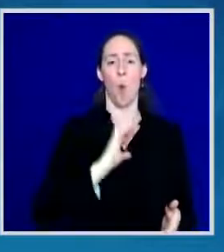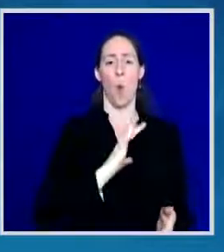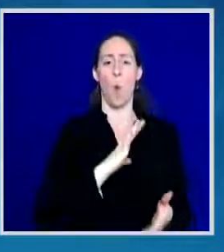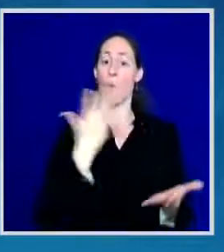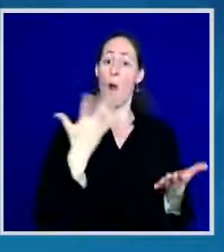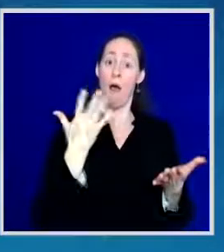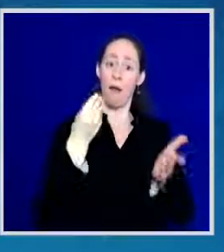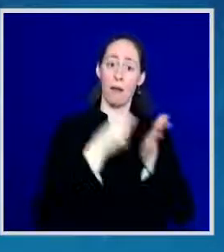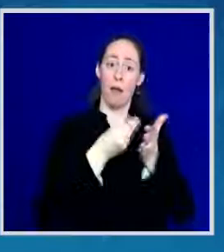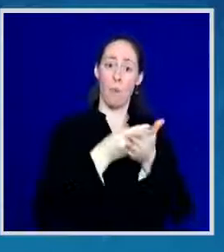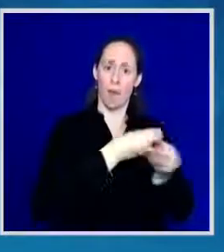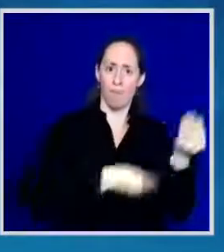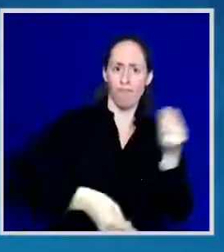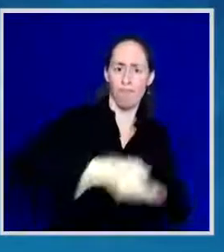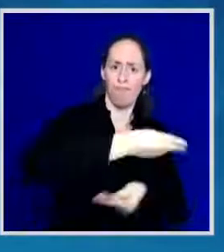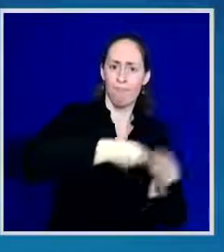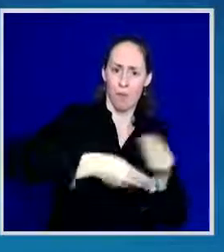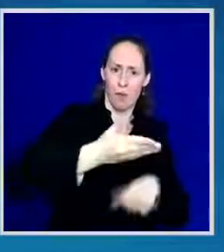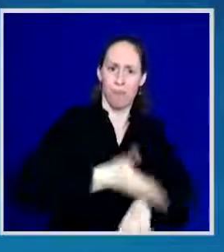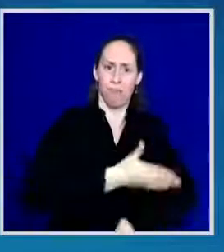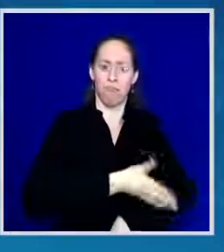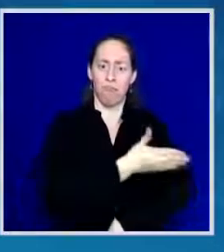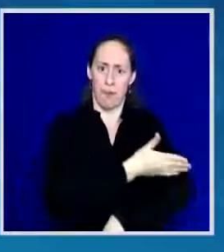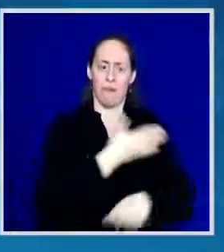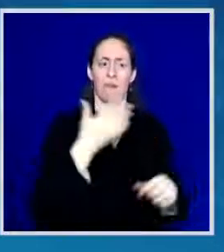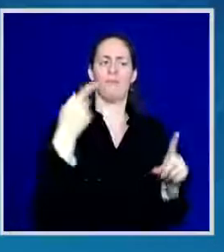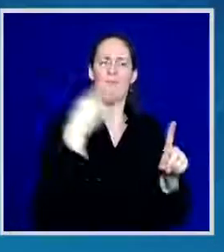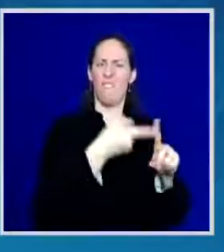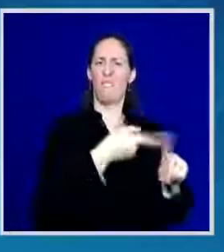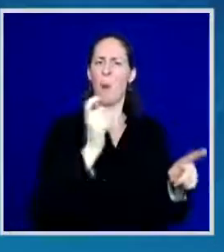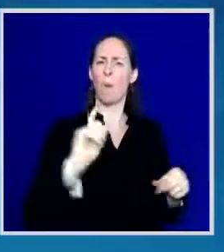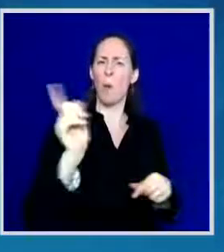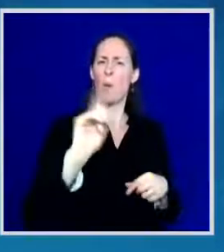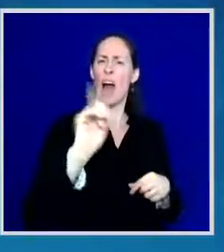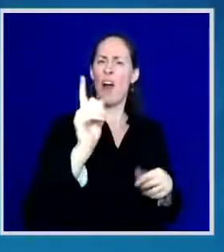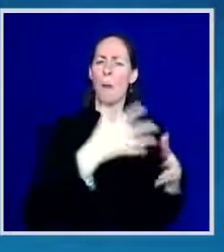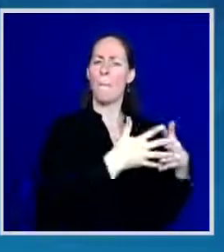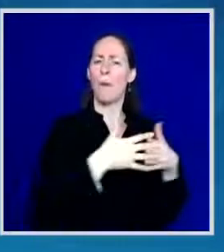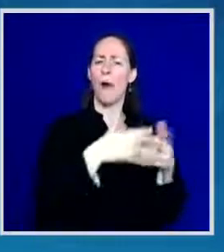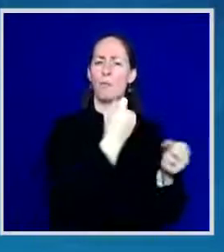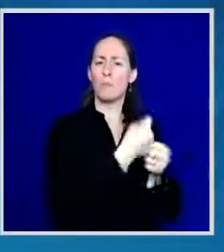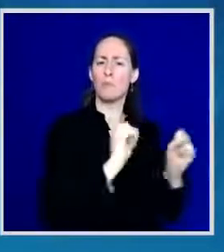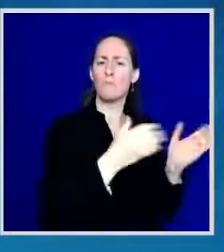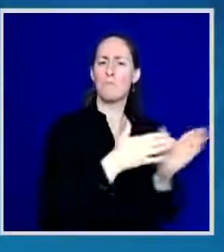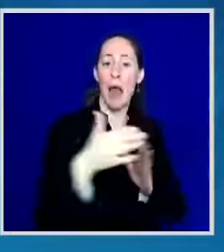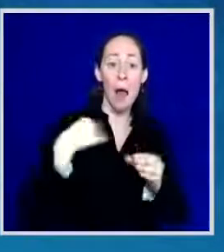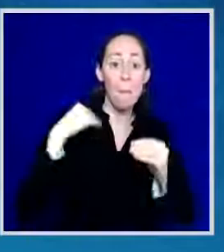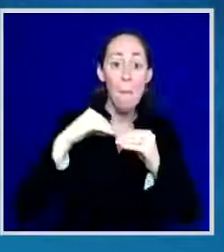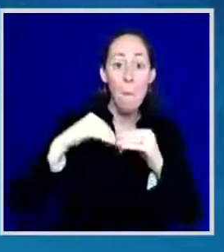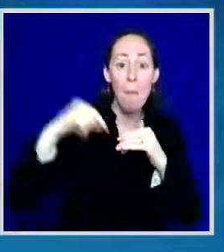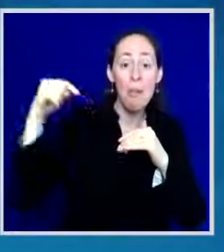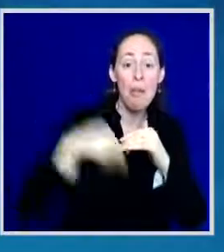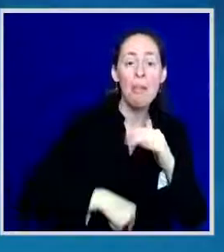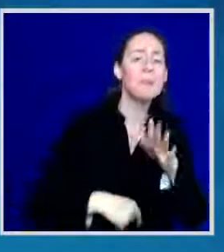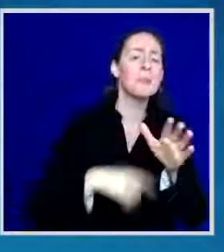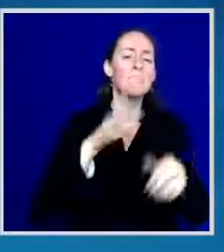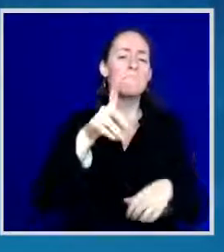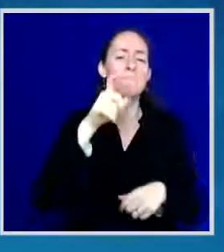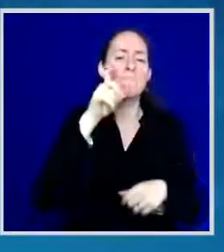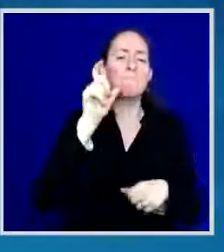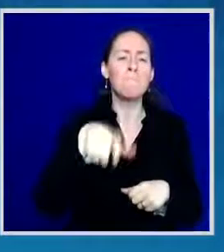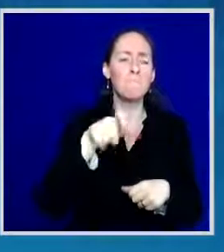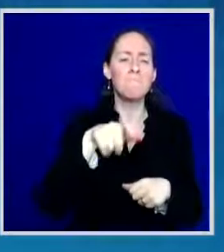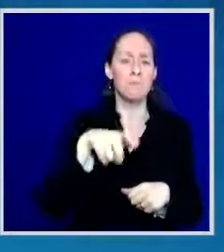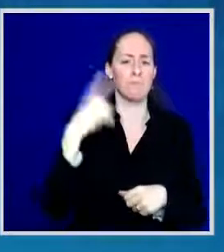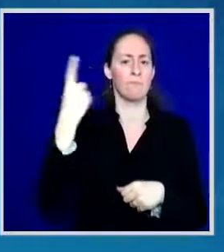American rescue plan. I will not go through the details. John Sarbanes mentioned some of the Maryland specific proposals. But if you look at